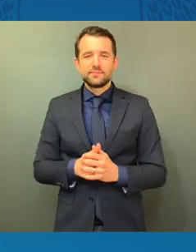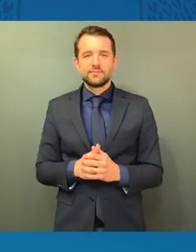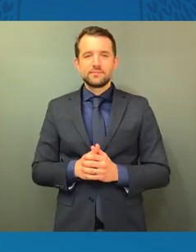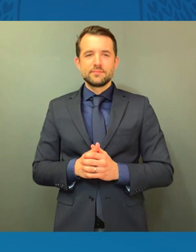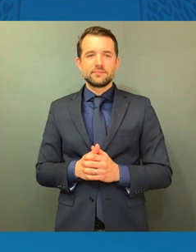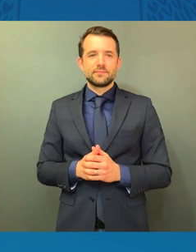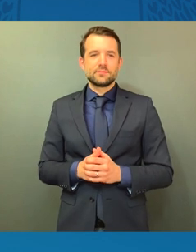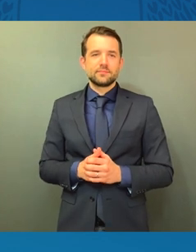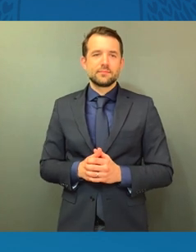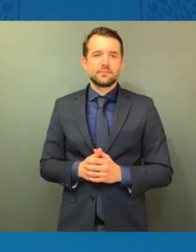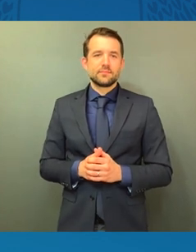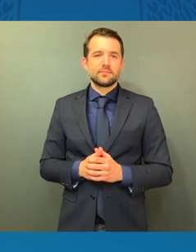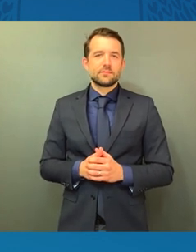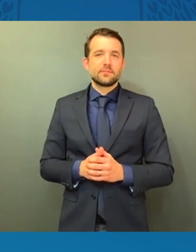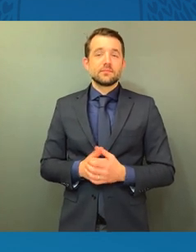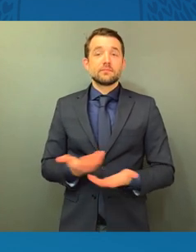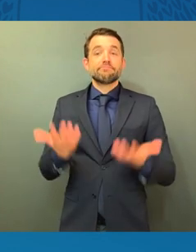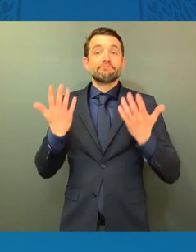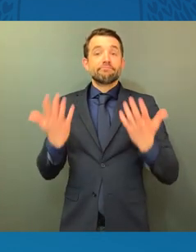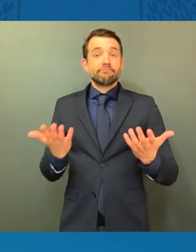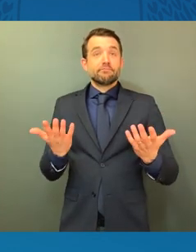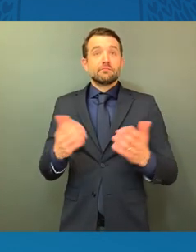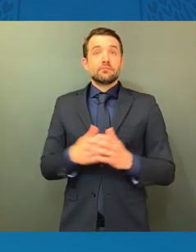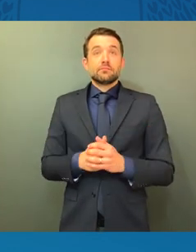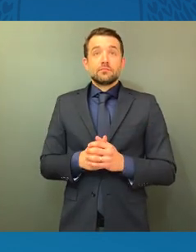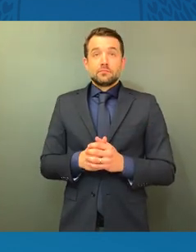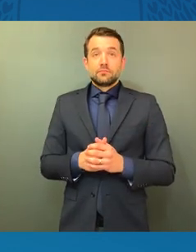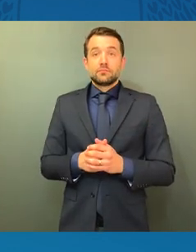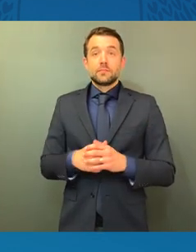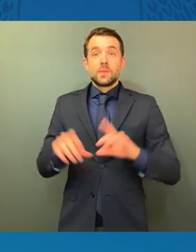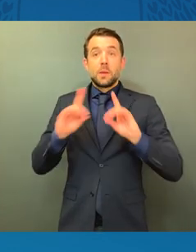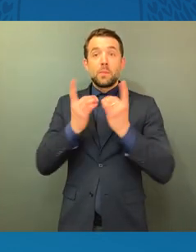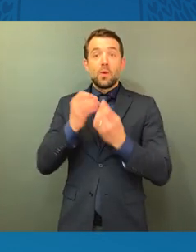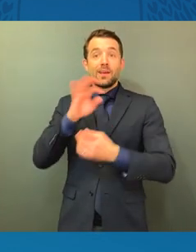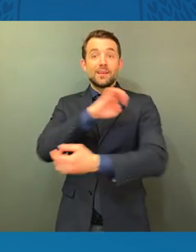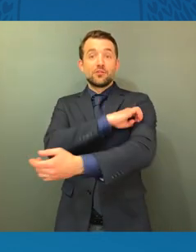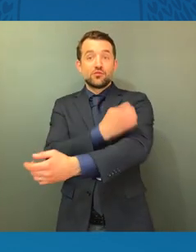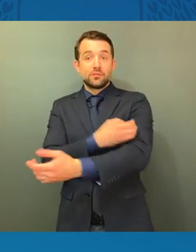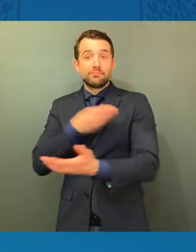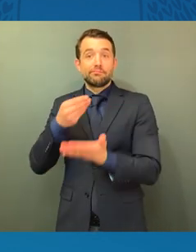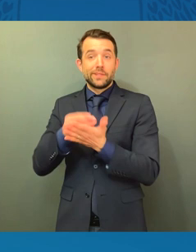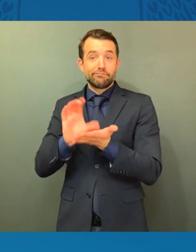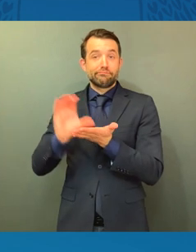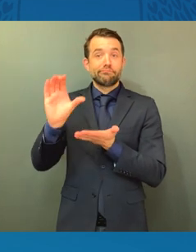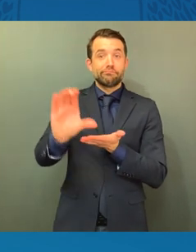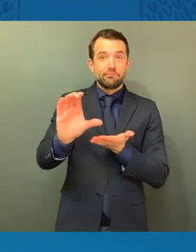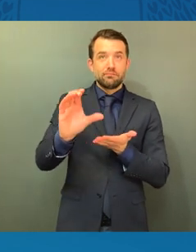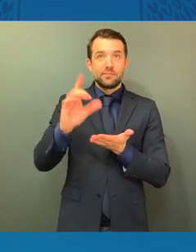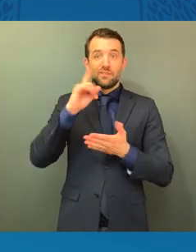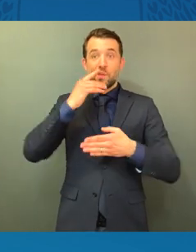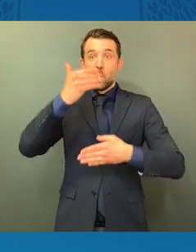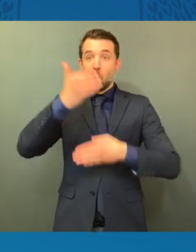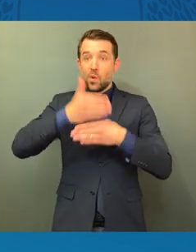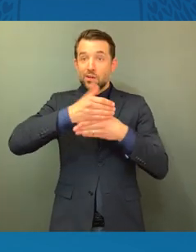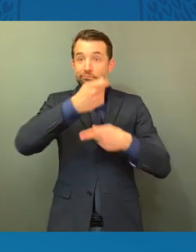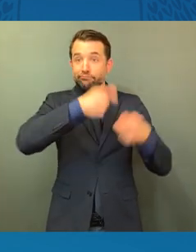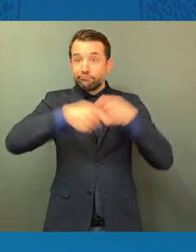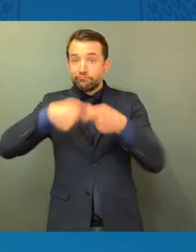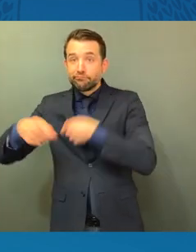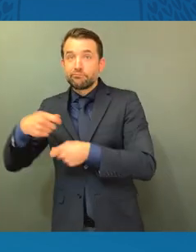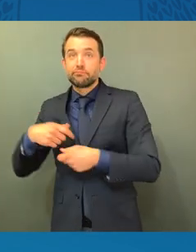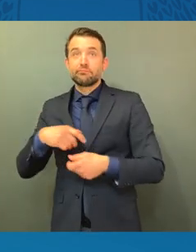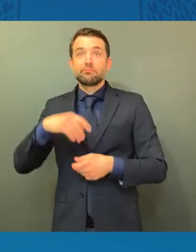And these Department of Energy grants can also be used to install energy-efficient windows, solar panels, and better insulation.